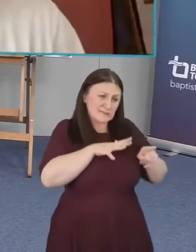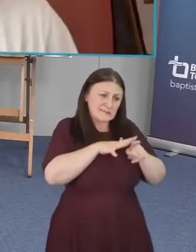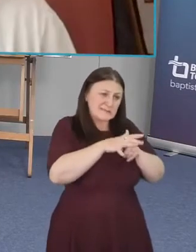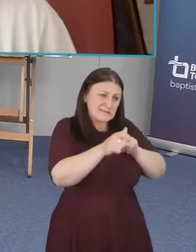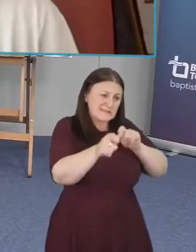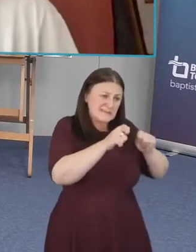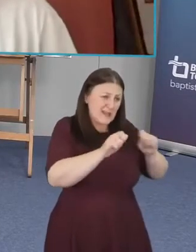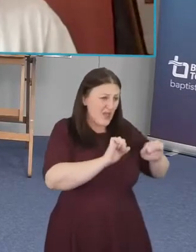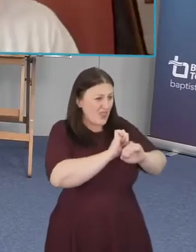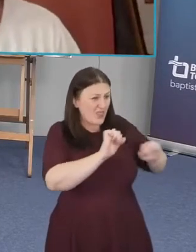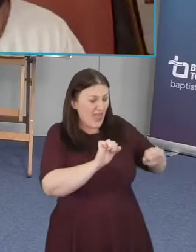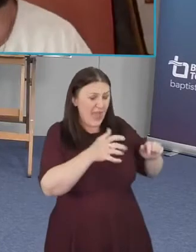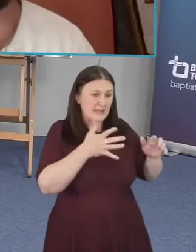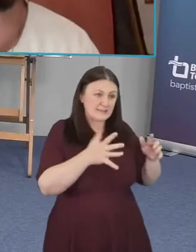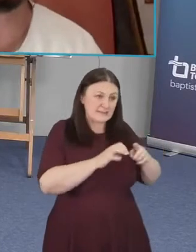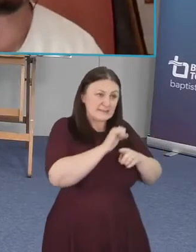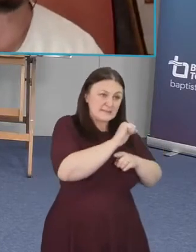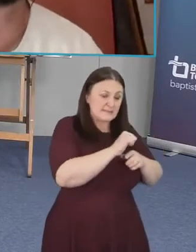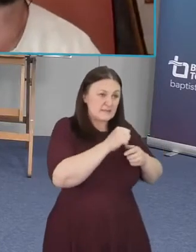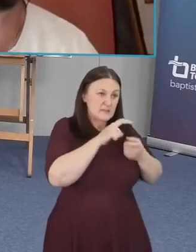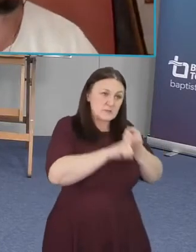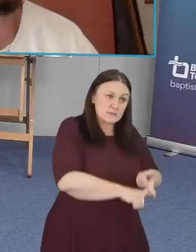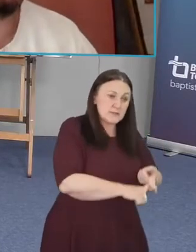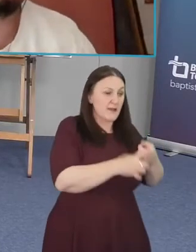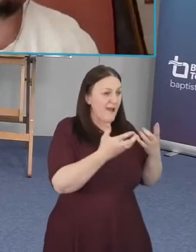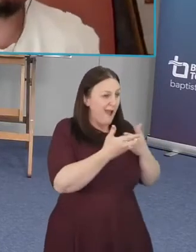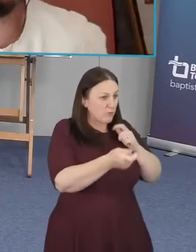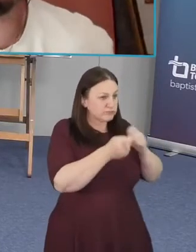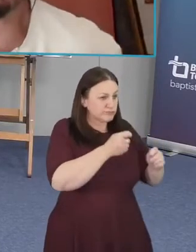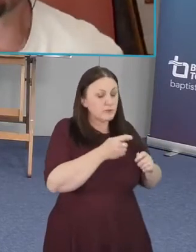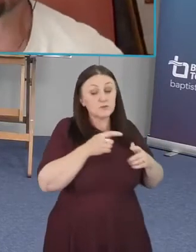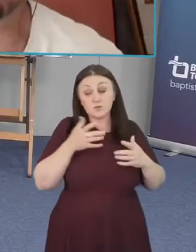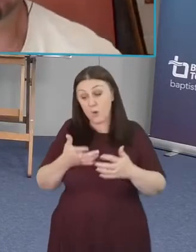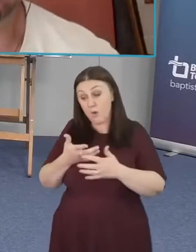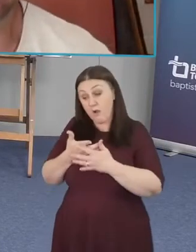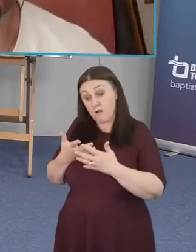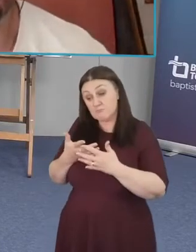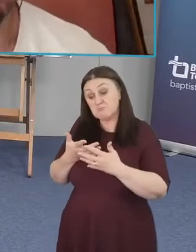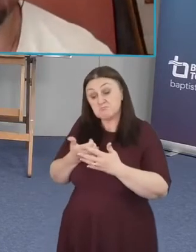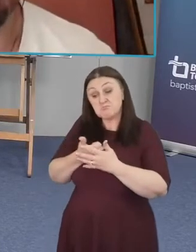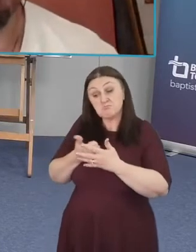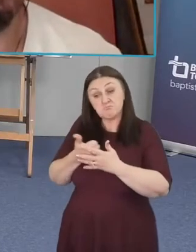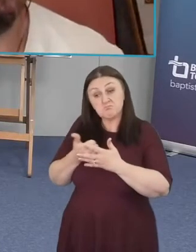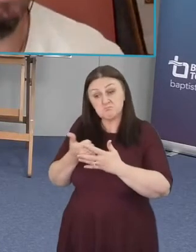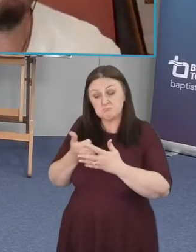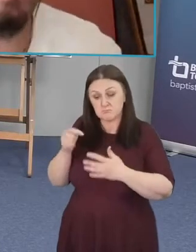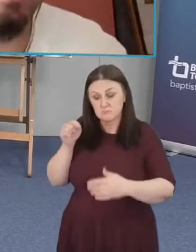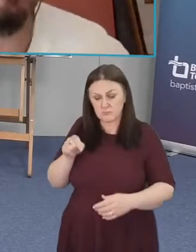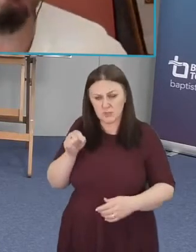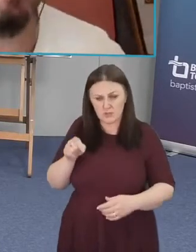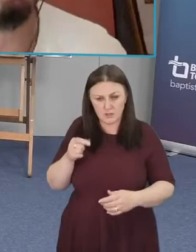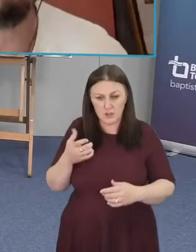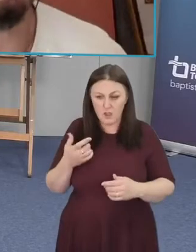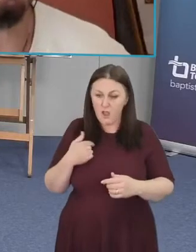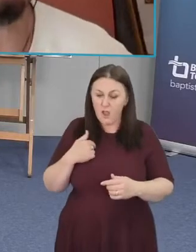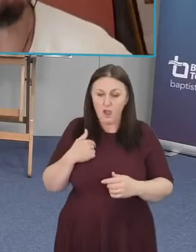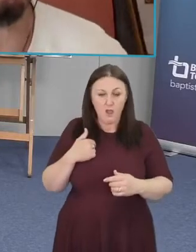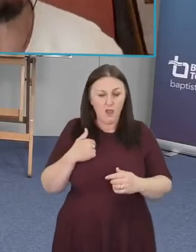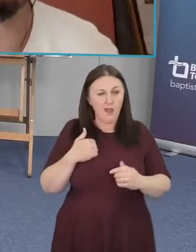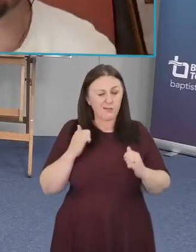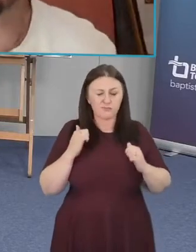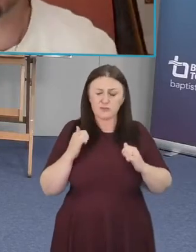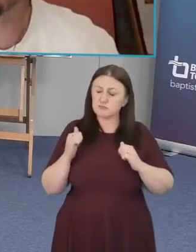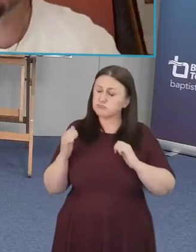of so a lot of times you know i i i really um resonate with martin luther